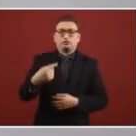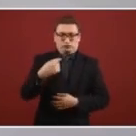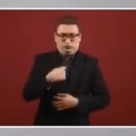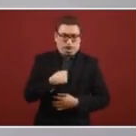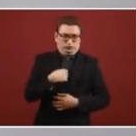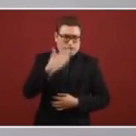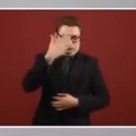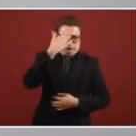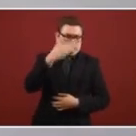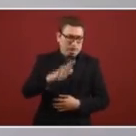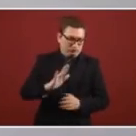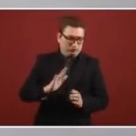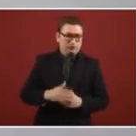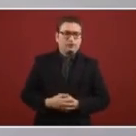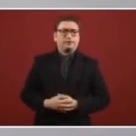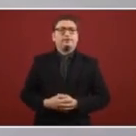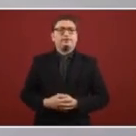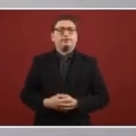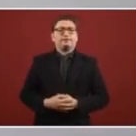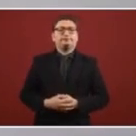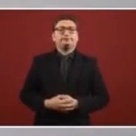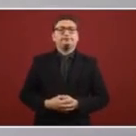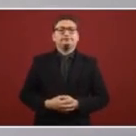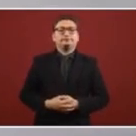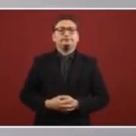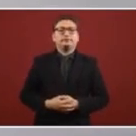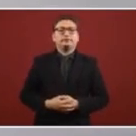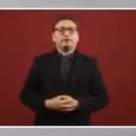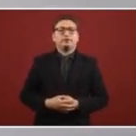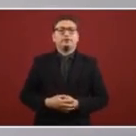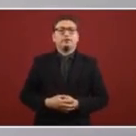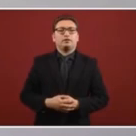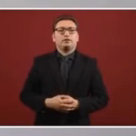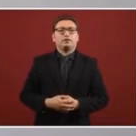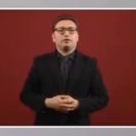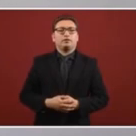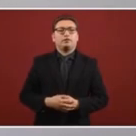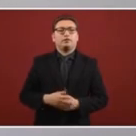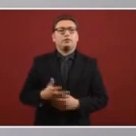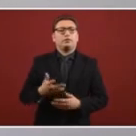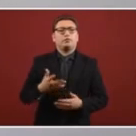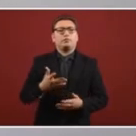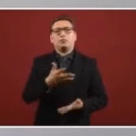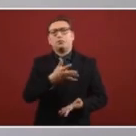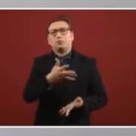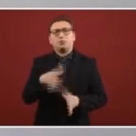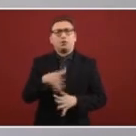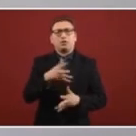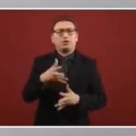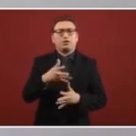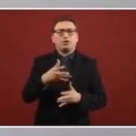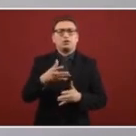and I have an understanding that at the very least